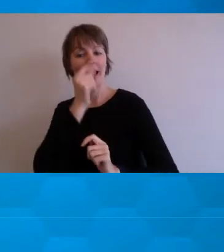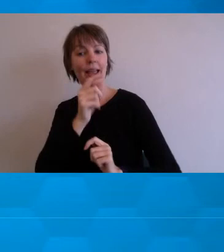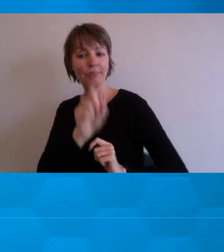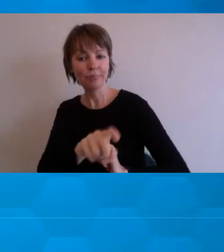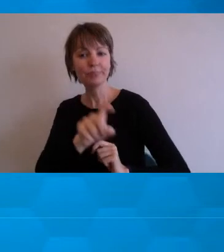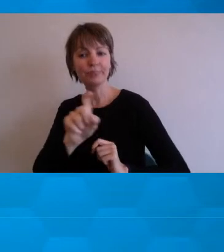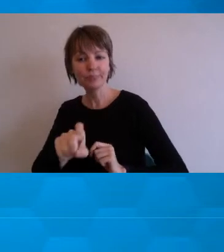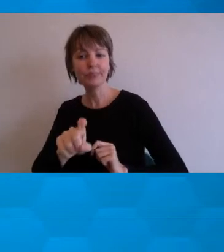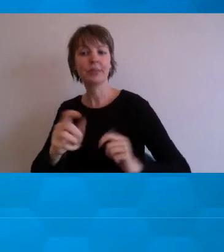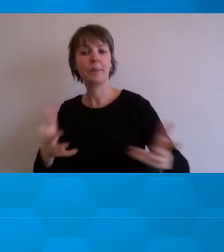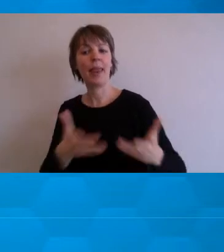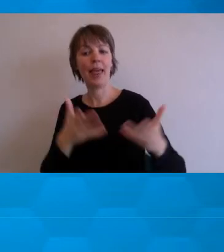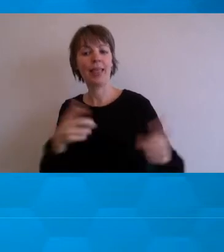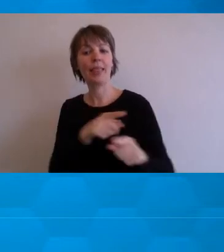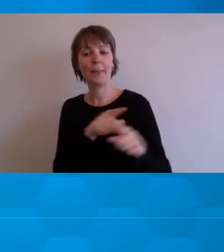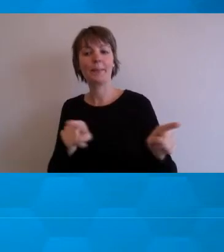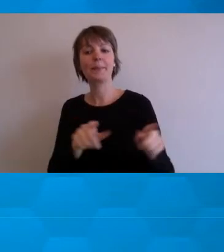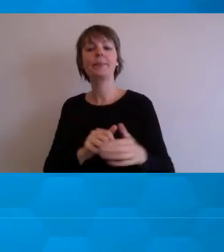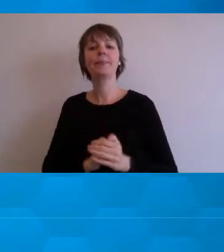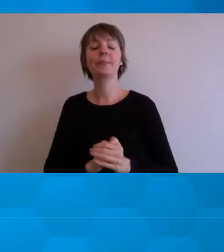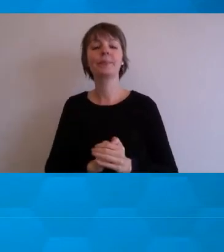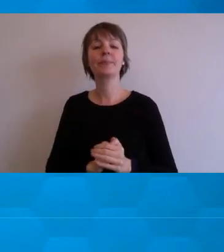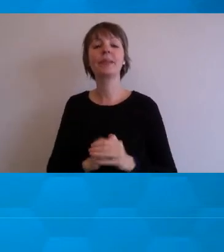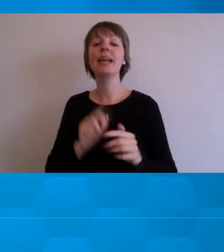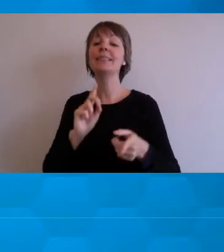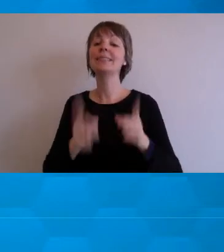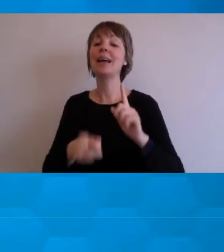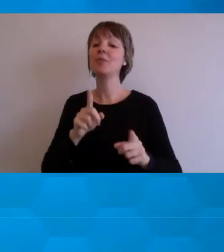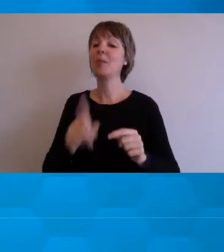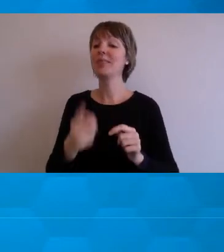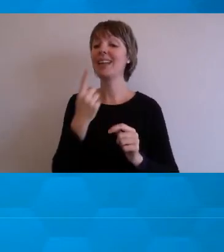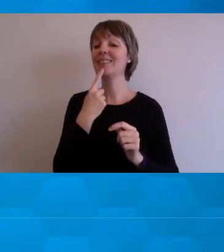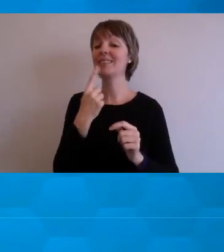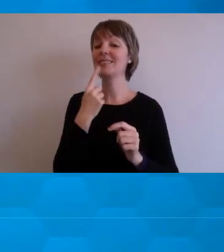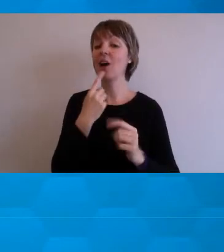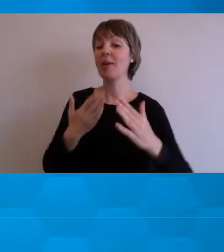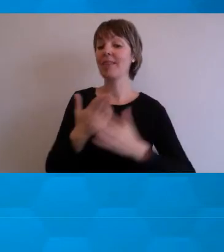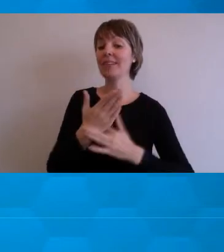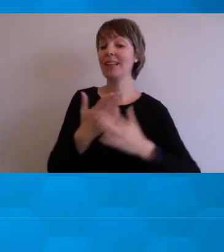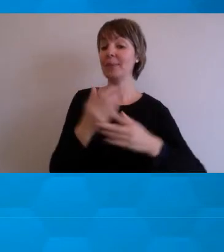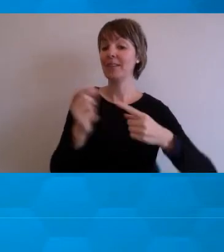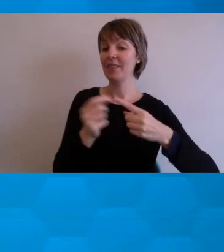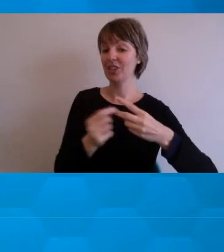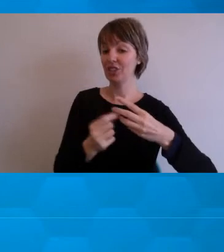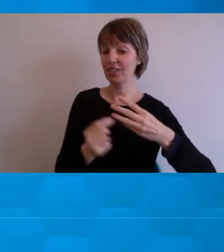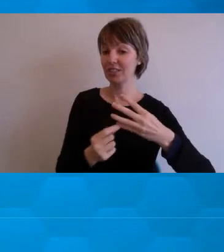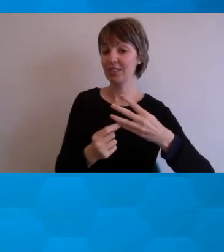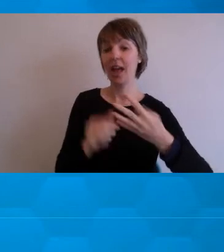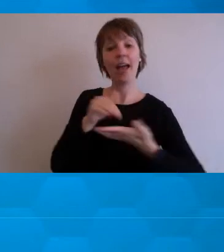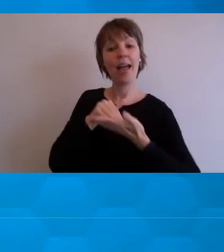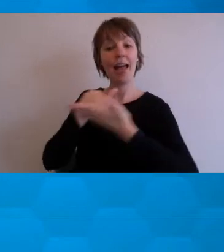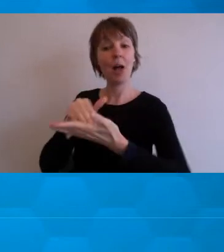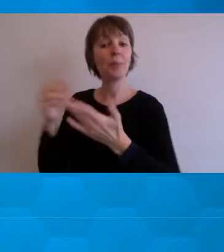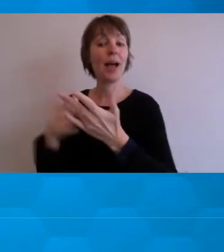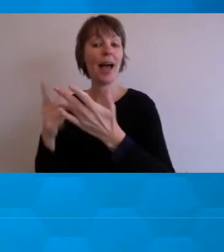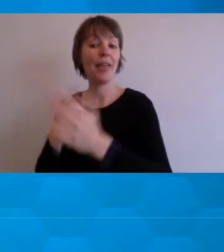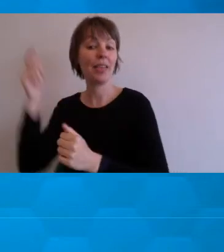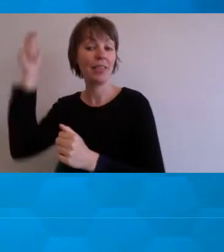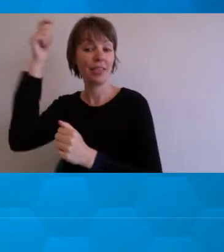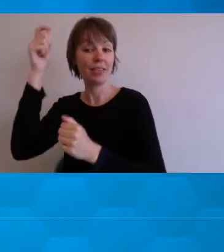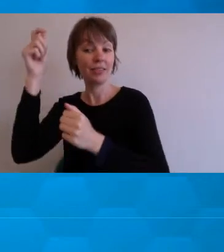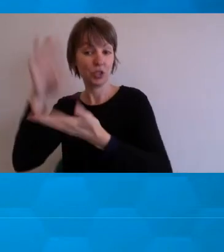Sometimes accessibility features such as these help a wide range of students. This is part of UDL theory which